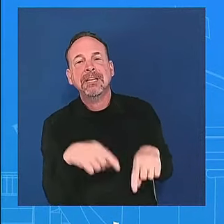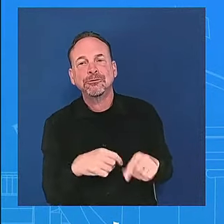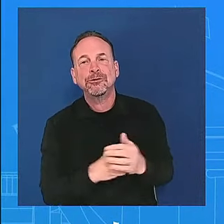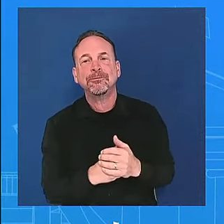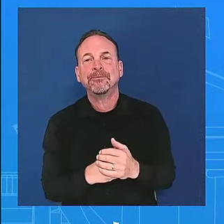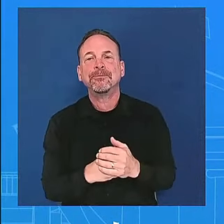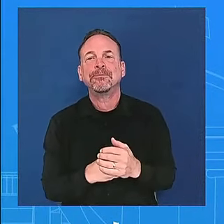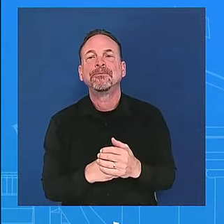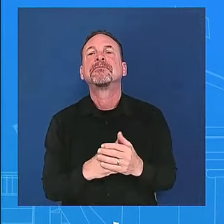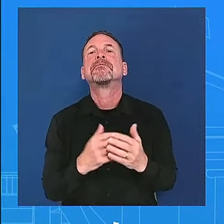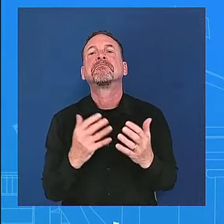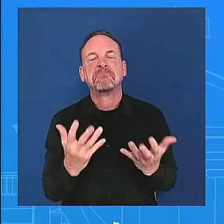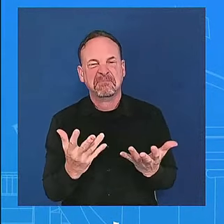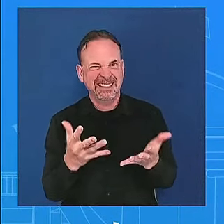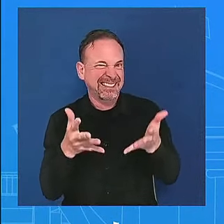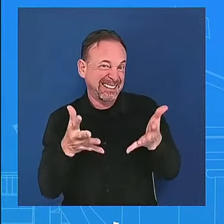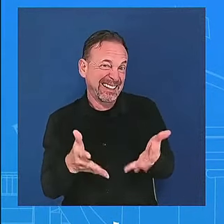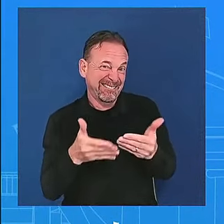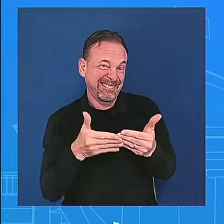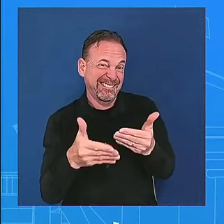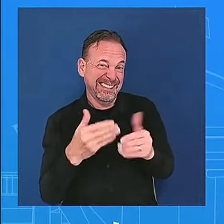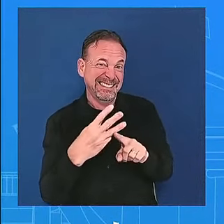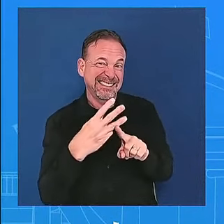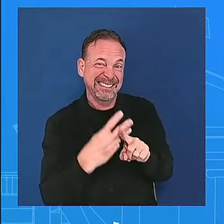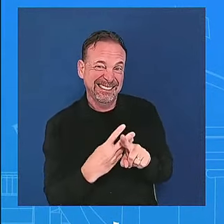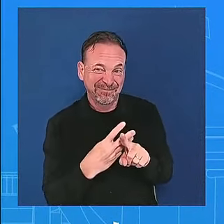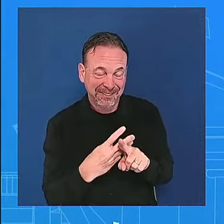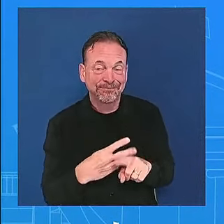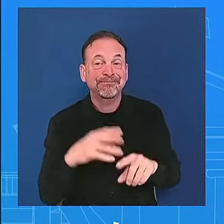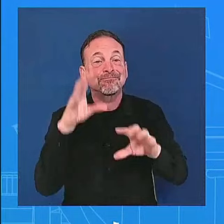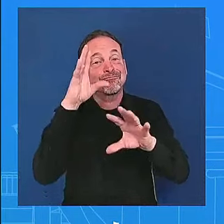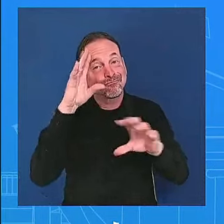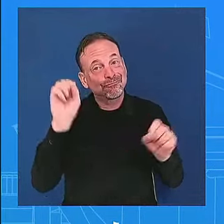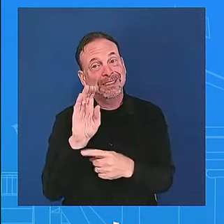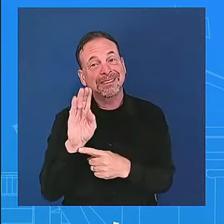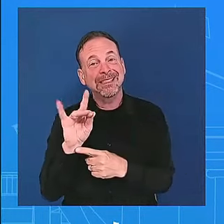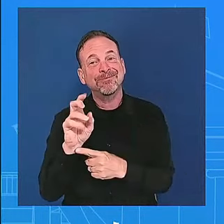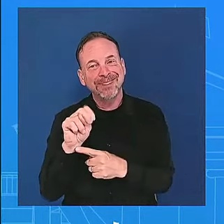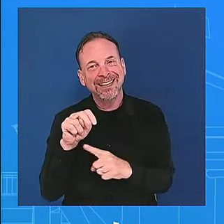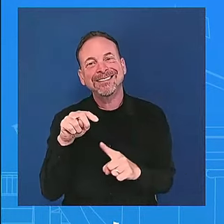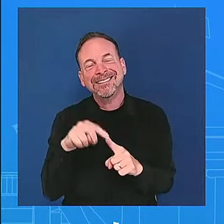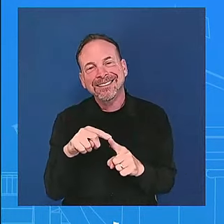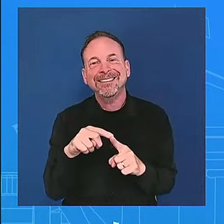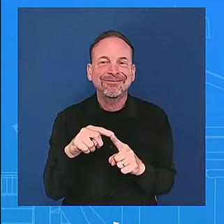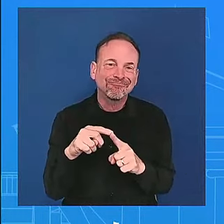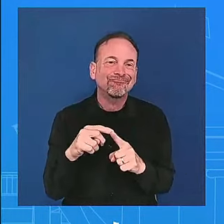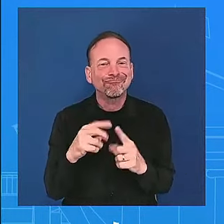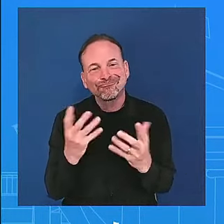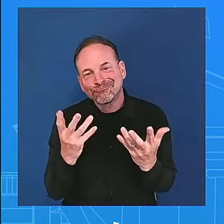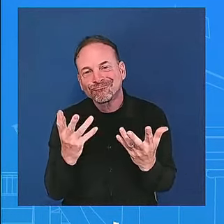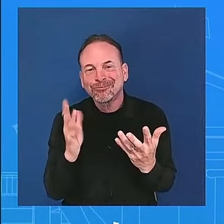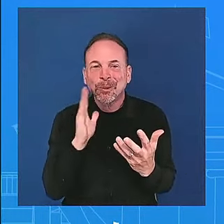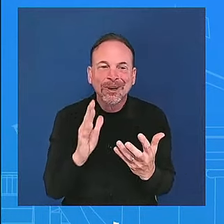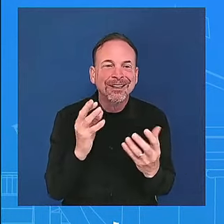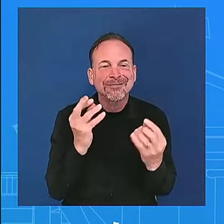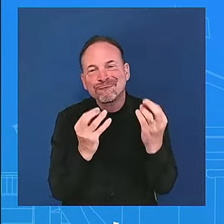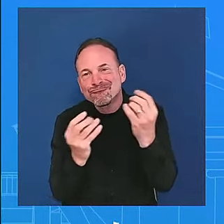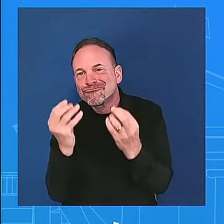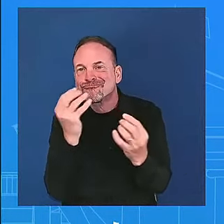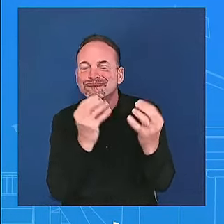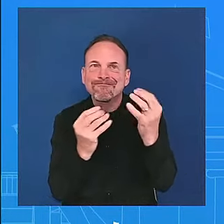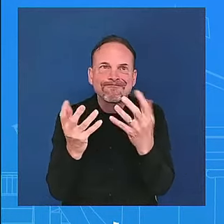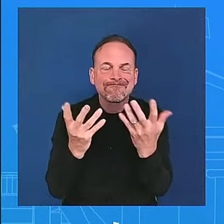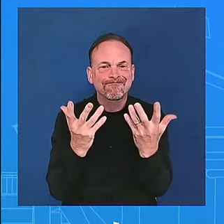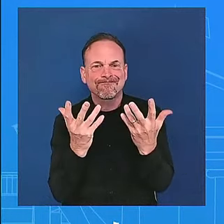much thinking through what that's going to look like as far as delivering for the american people his job doesn't stop it